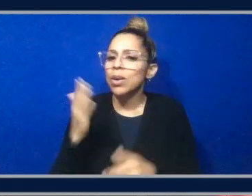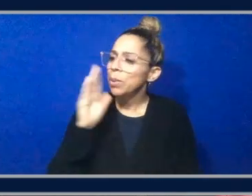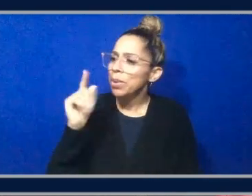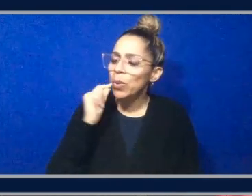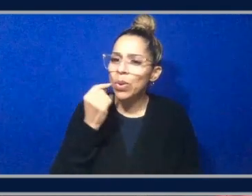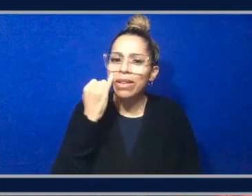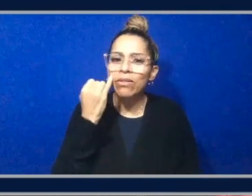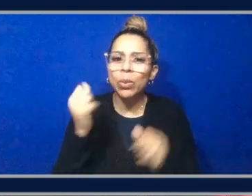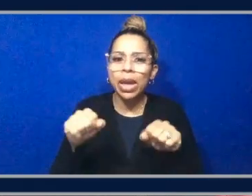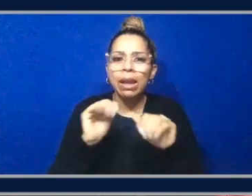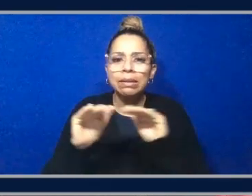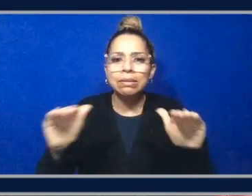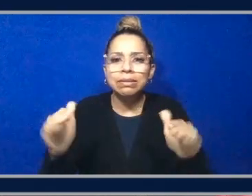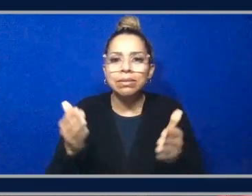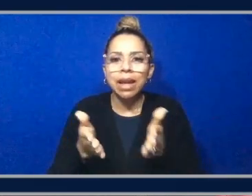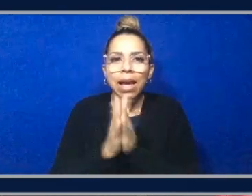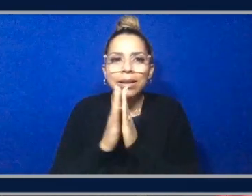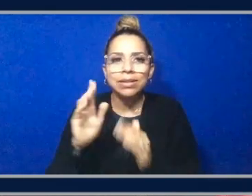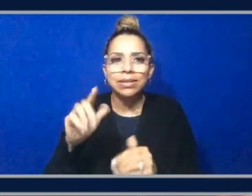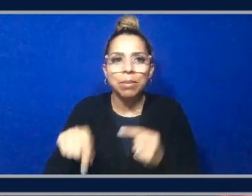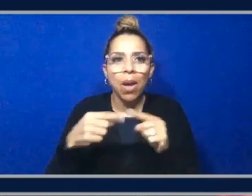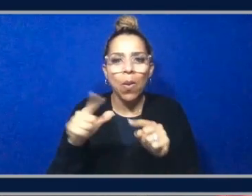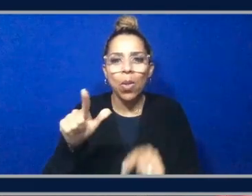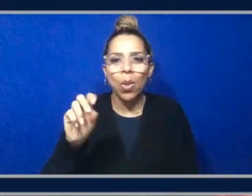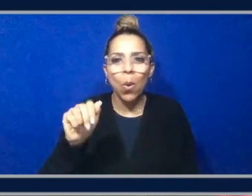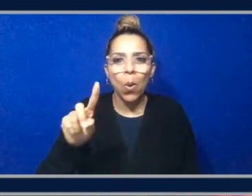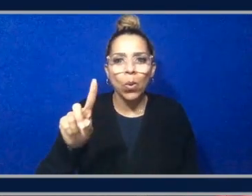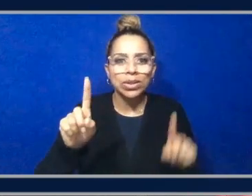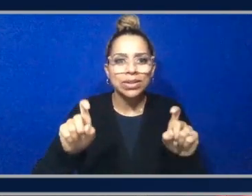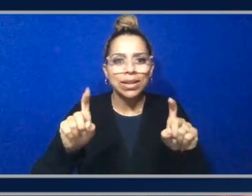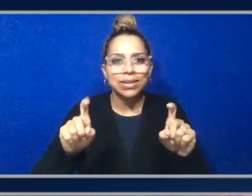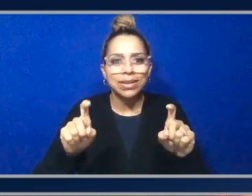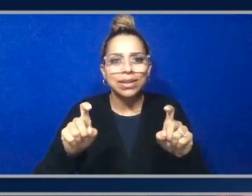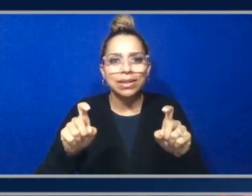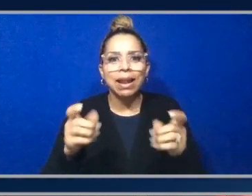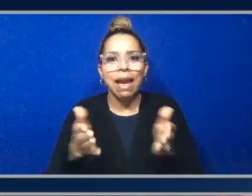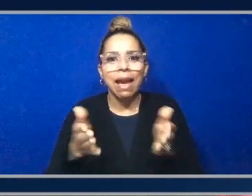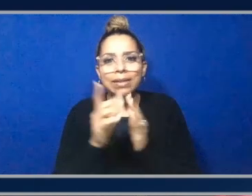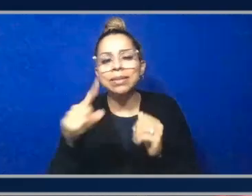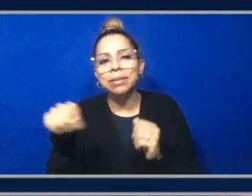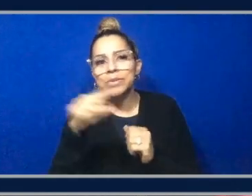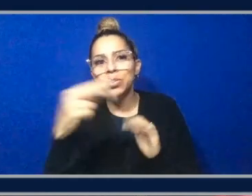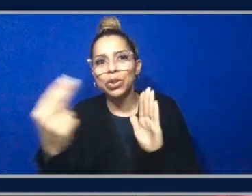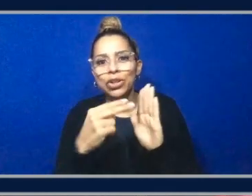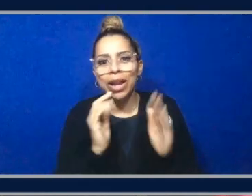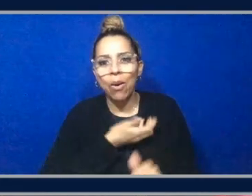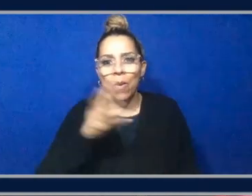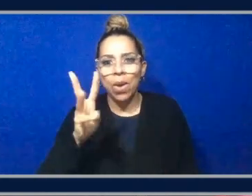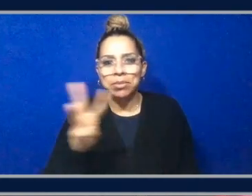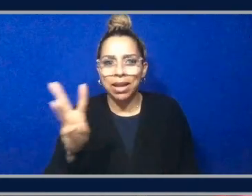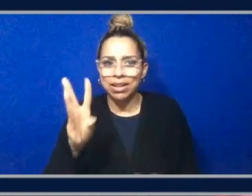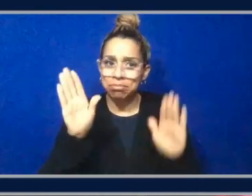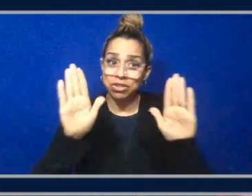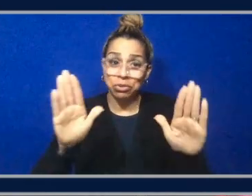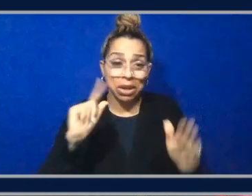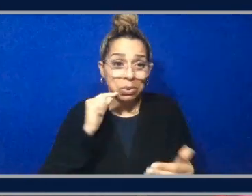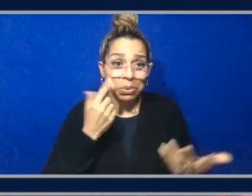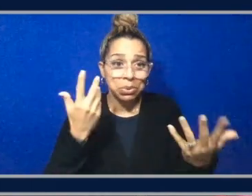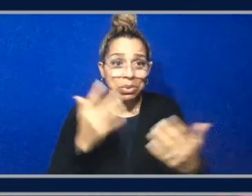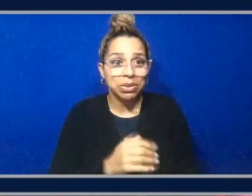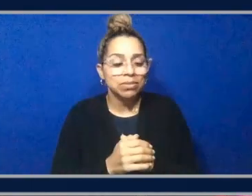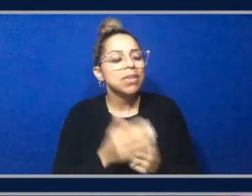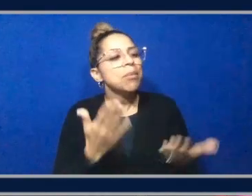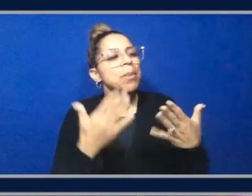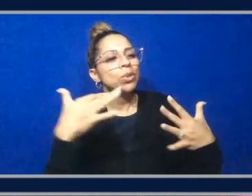website and then see some of this auto scaling, but cool. Yeah, that's great. Wow. I mean, maybe, maybe to summarize here, if you think about the top three